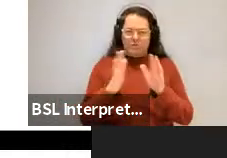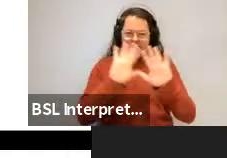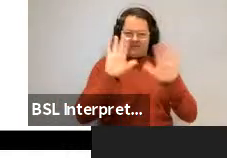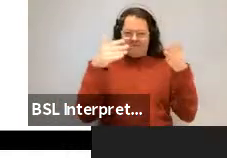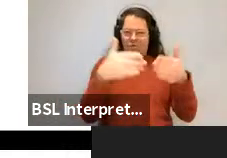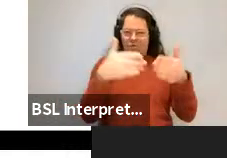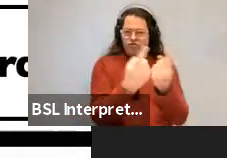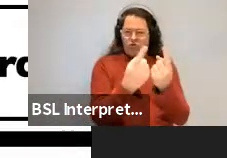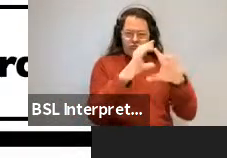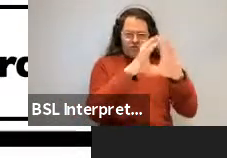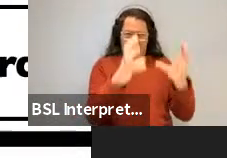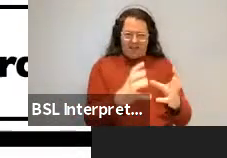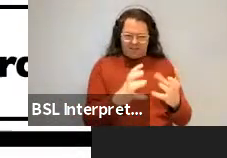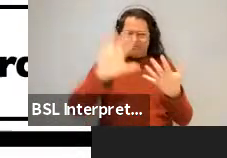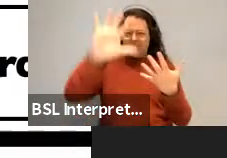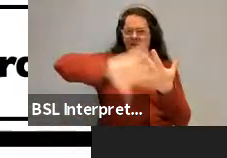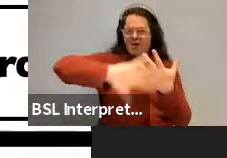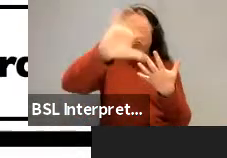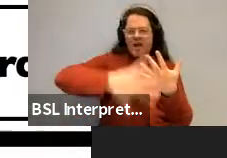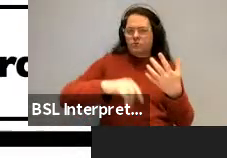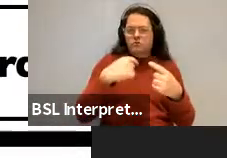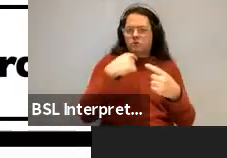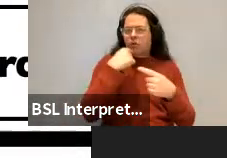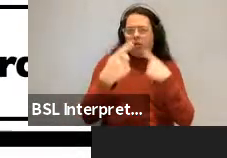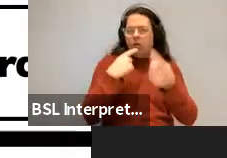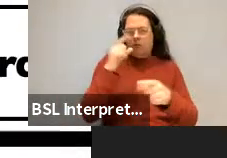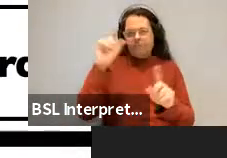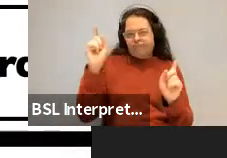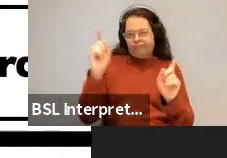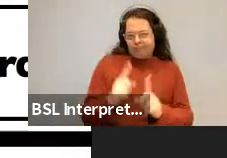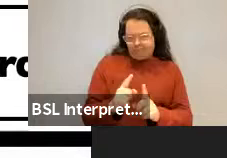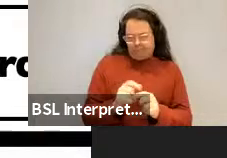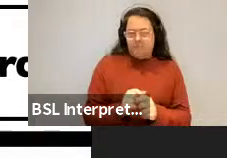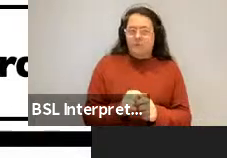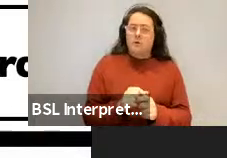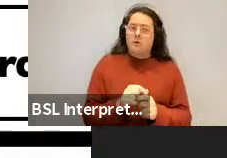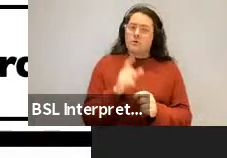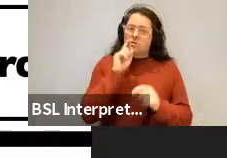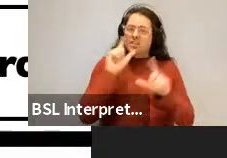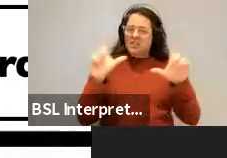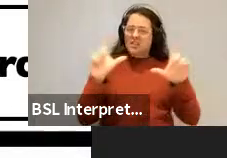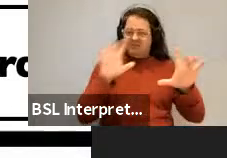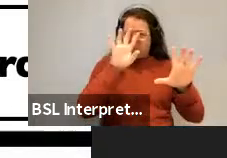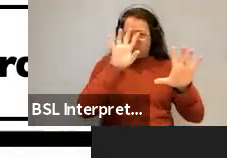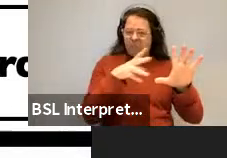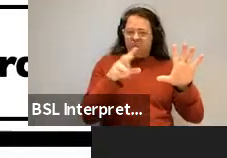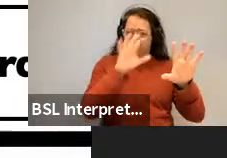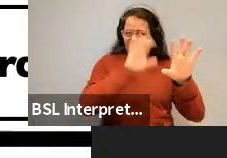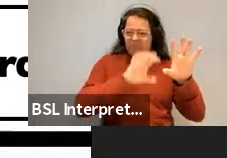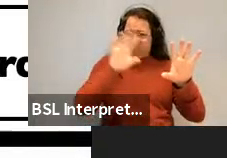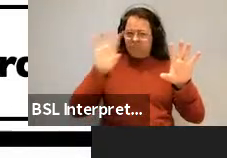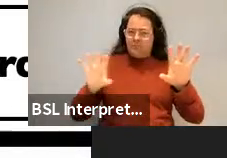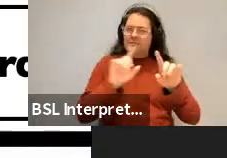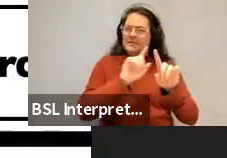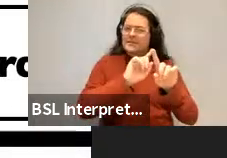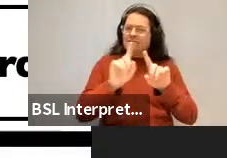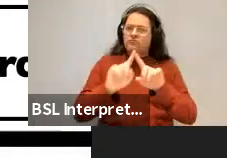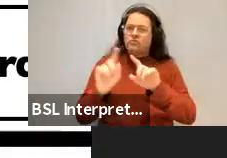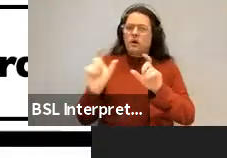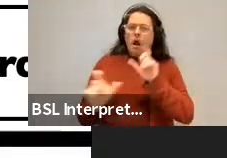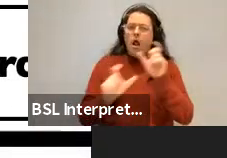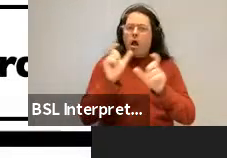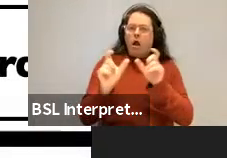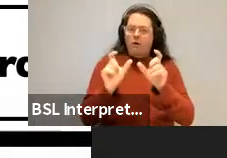more than in the backgrounds. And so in summary, we see that all cultures bring words into their languages asymmetrically. They bring more